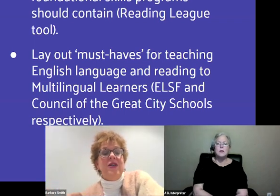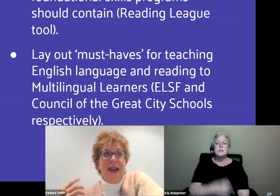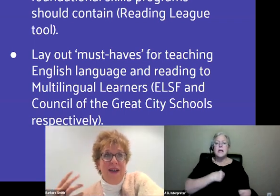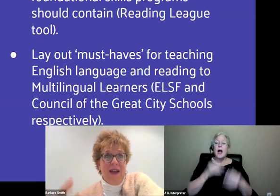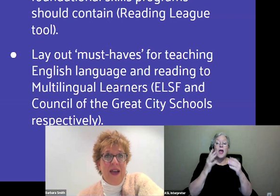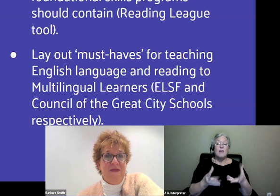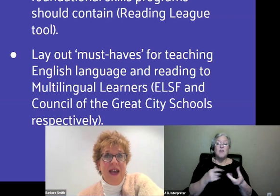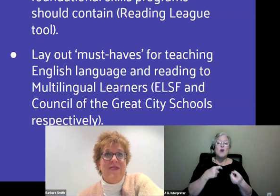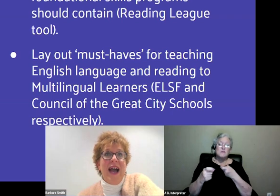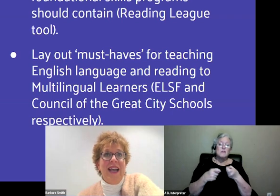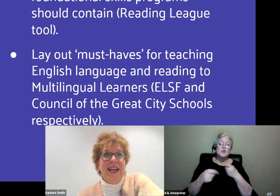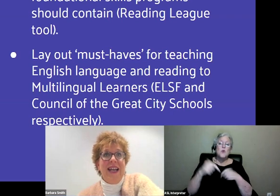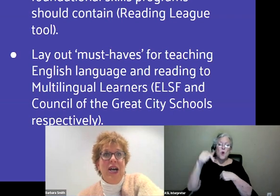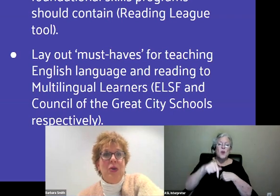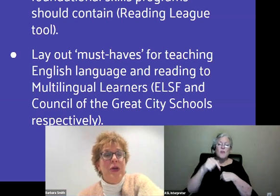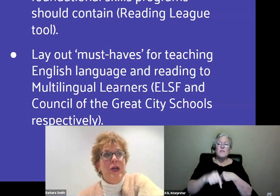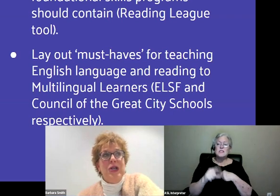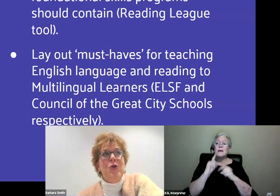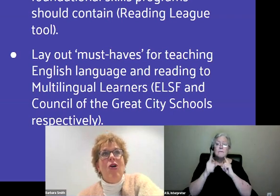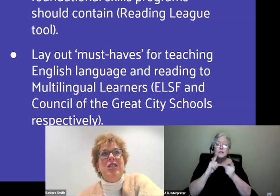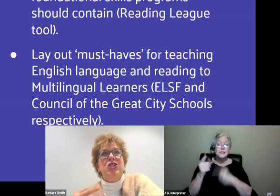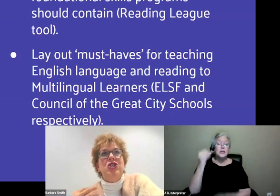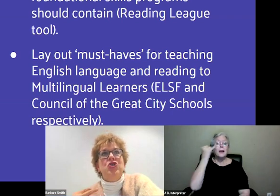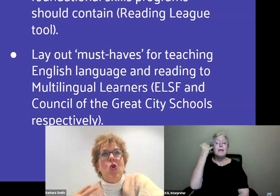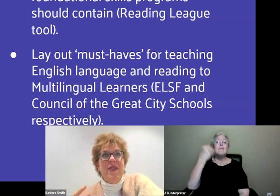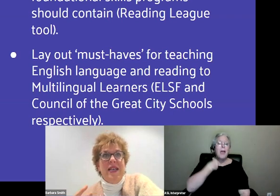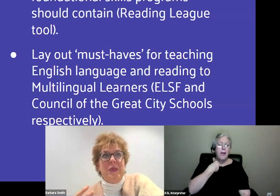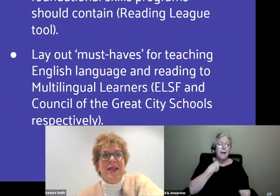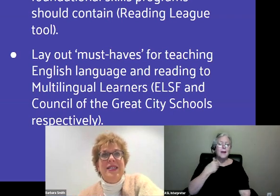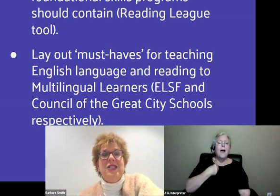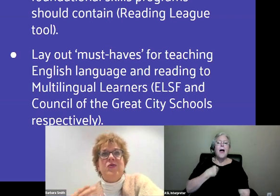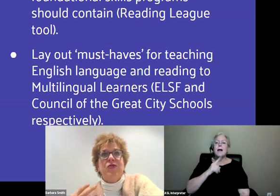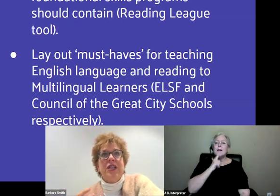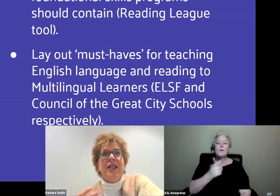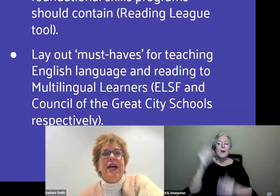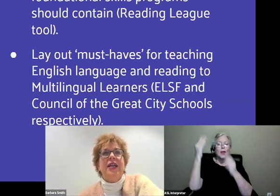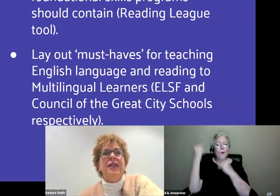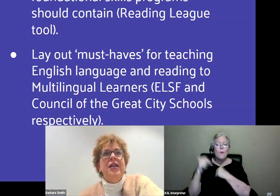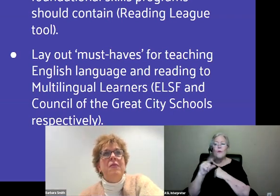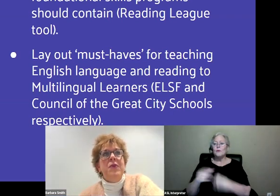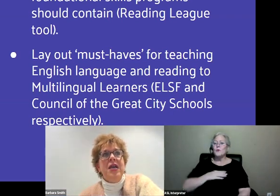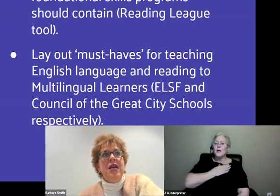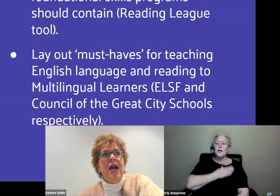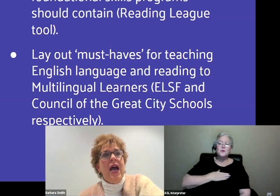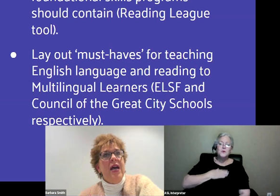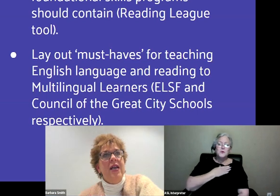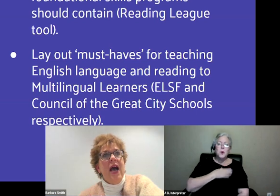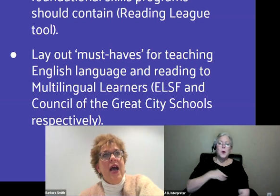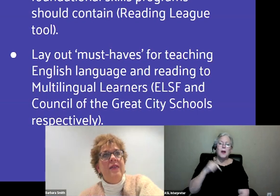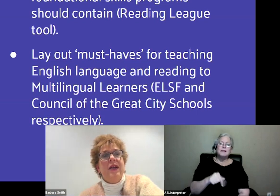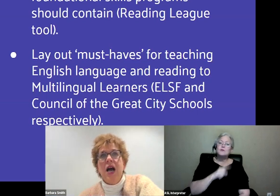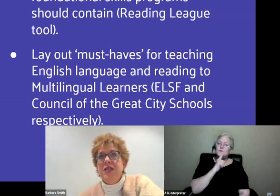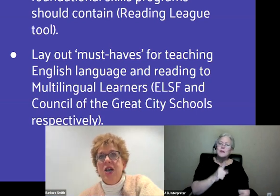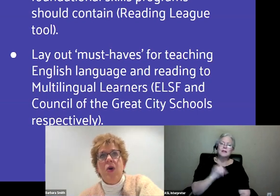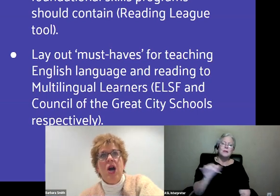conversation if I ever had it. And I hope you all enjoy this, because this is really like being at